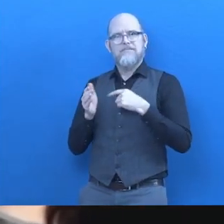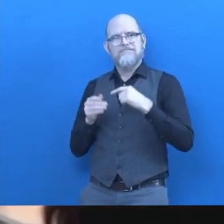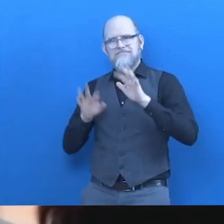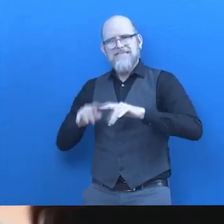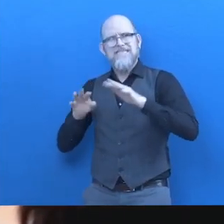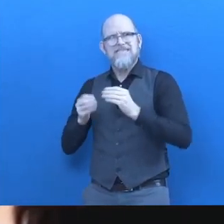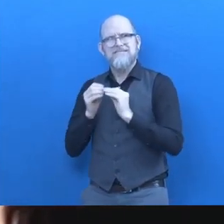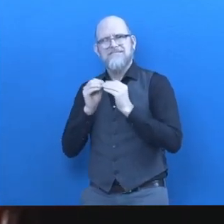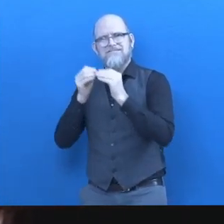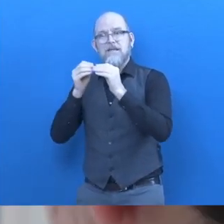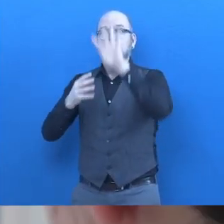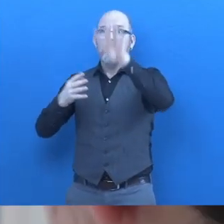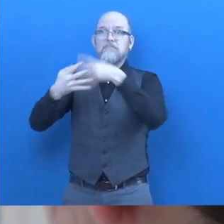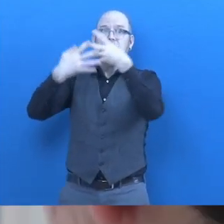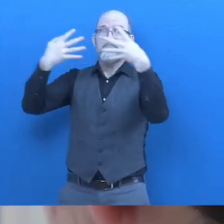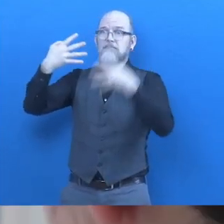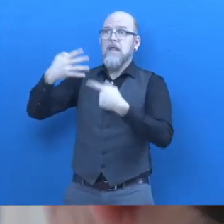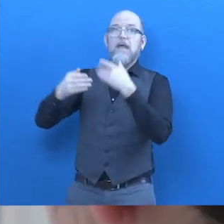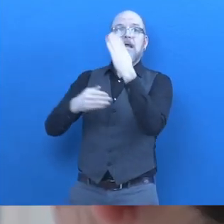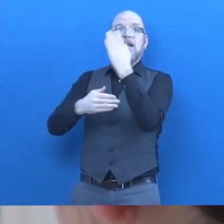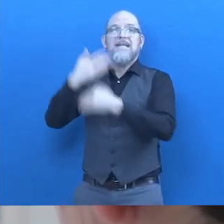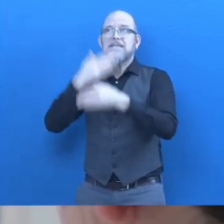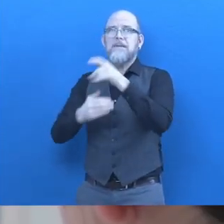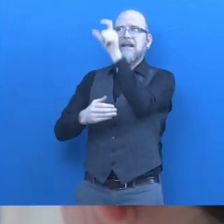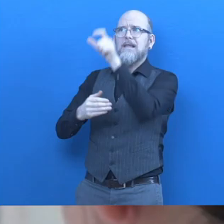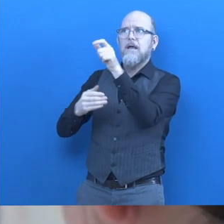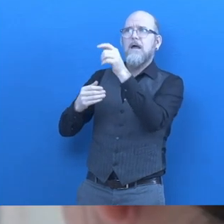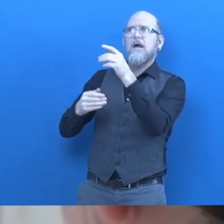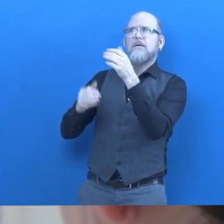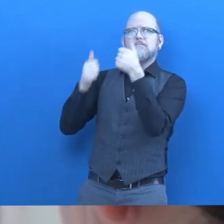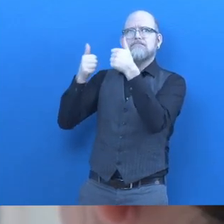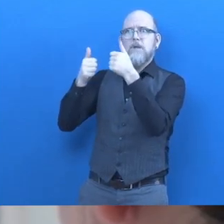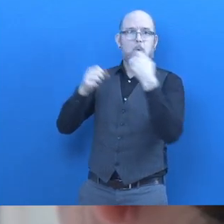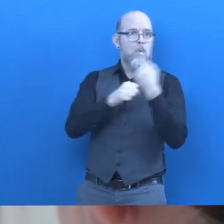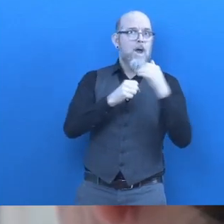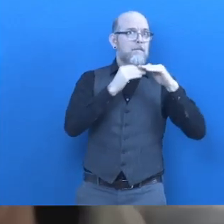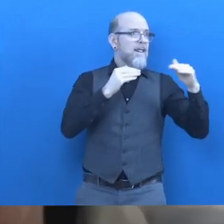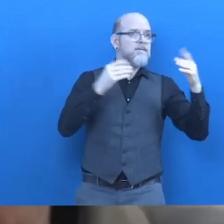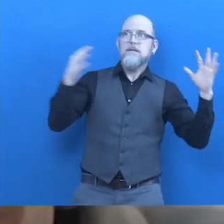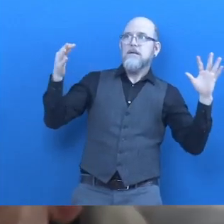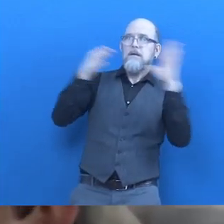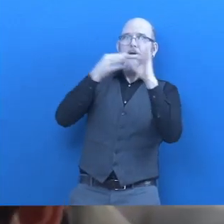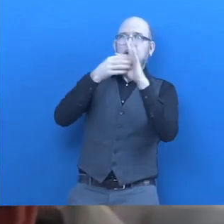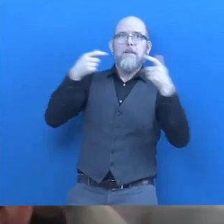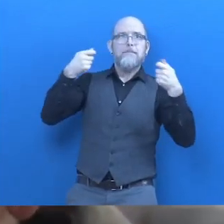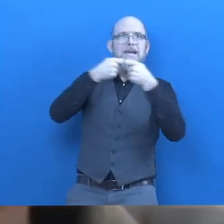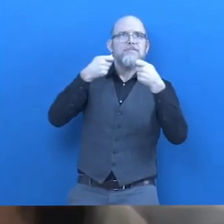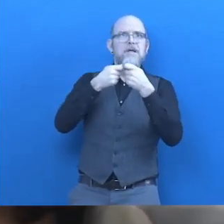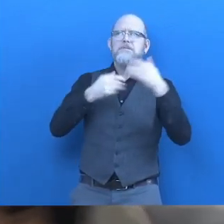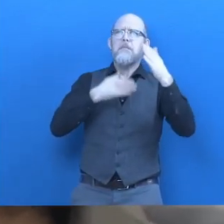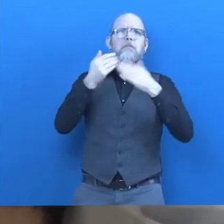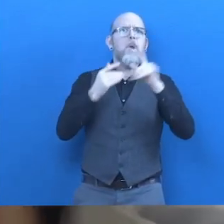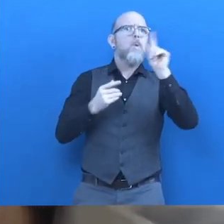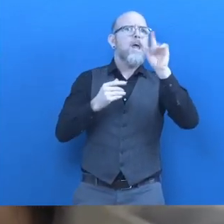that we are able to match the right candidate with each job opportunity everywhere in Brazil and, why not,